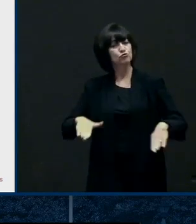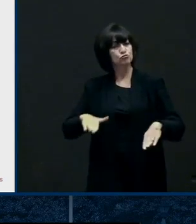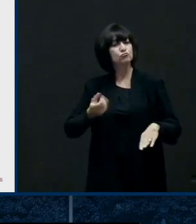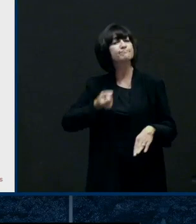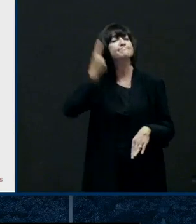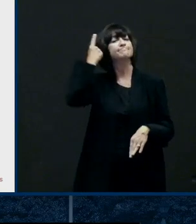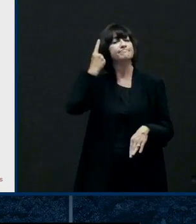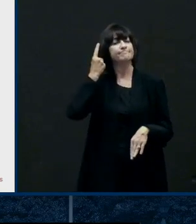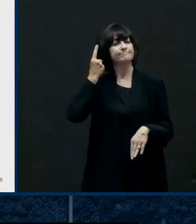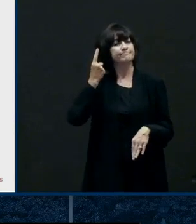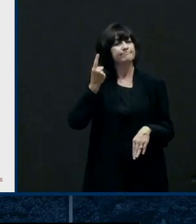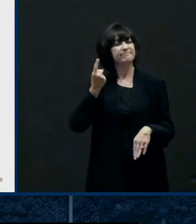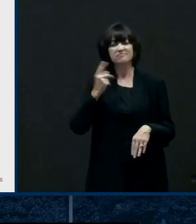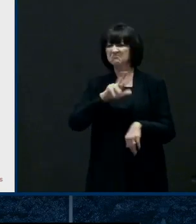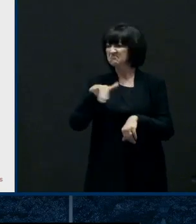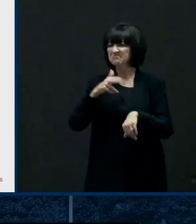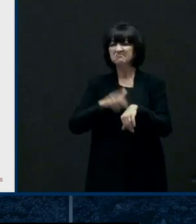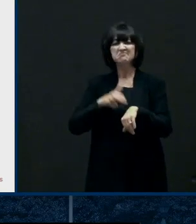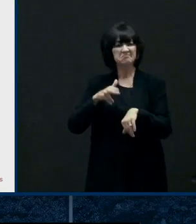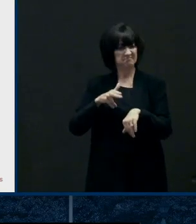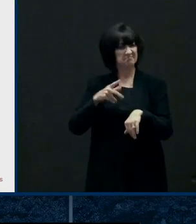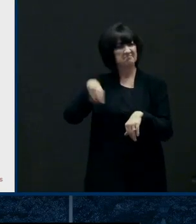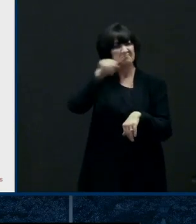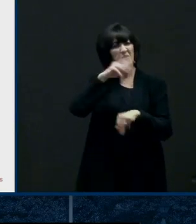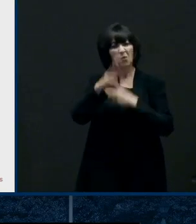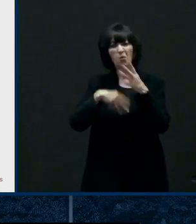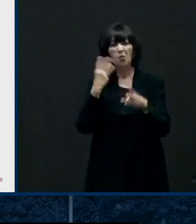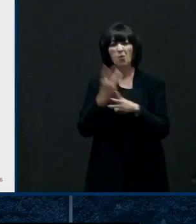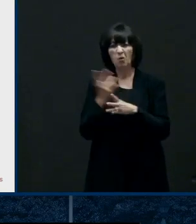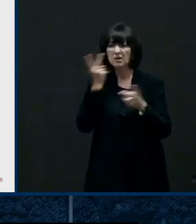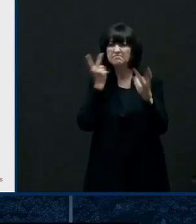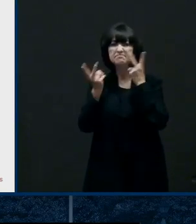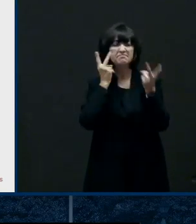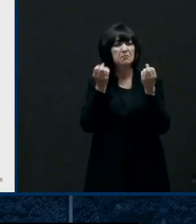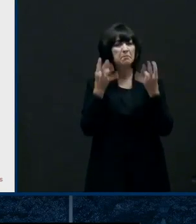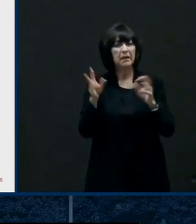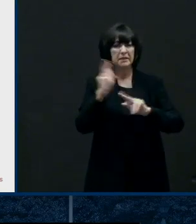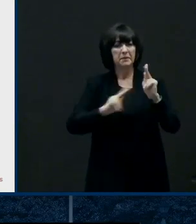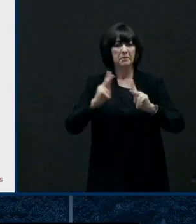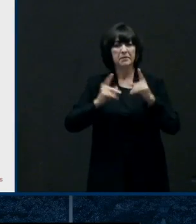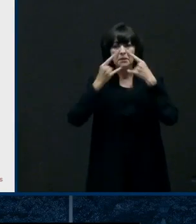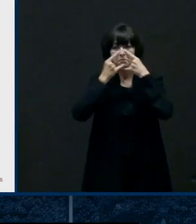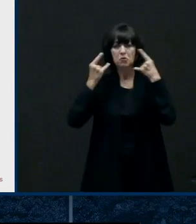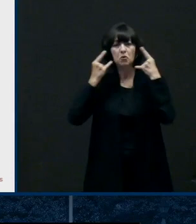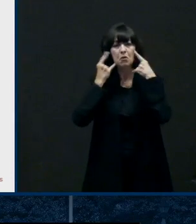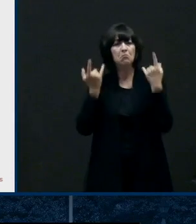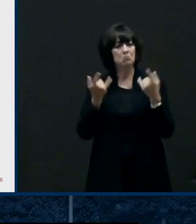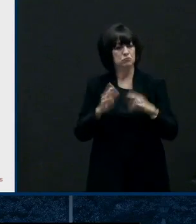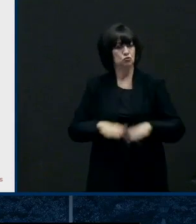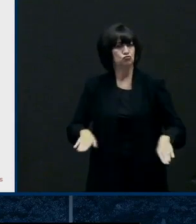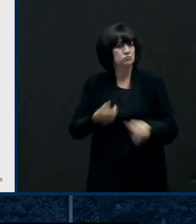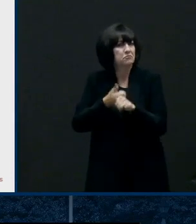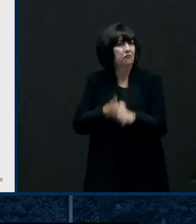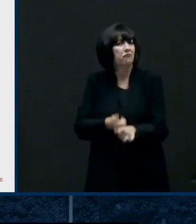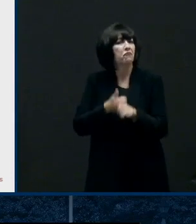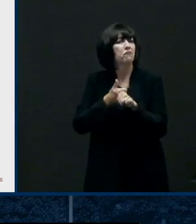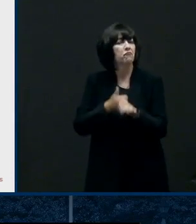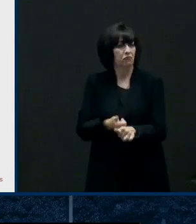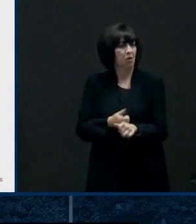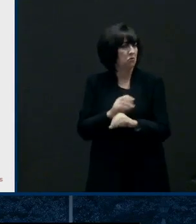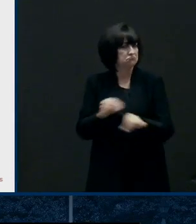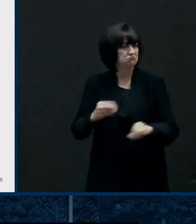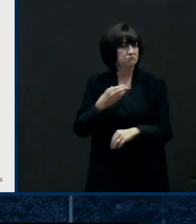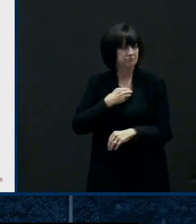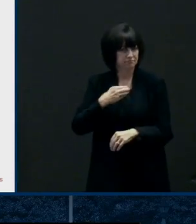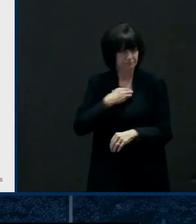uh people are thinking about that as well additionally a physical activity exemption a lot of uh folks